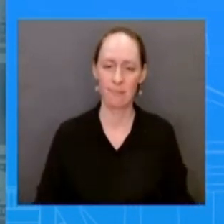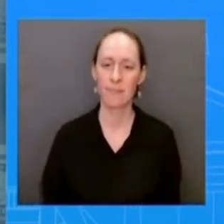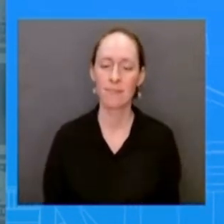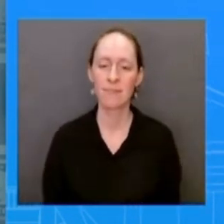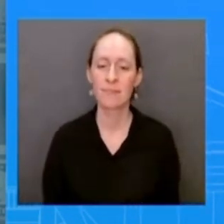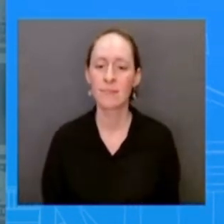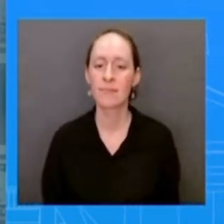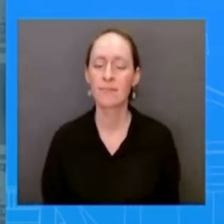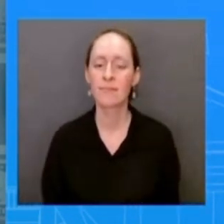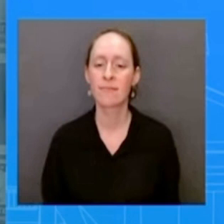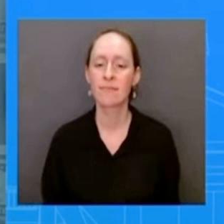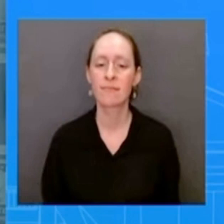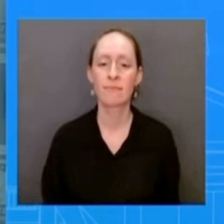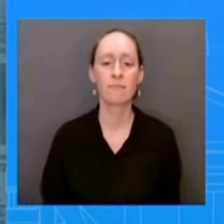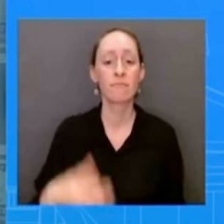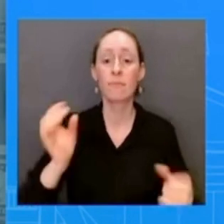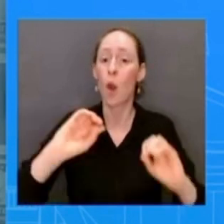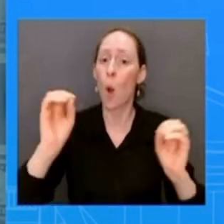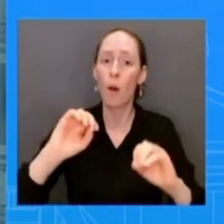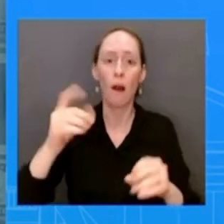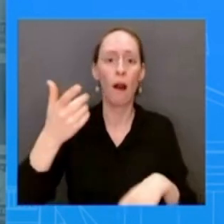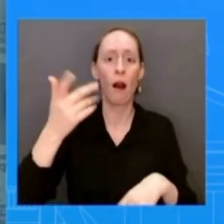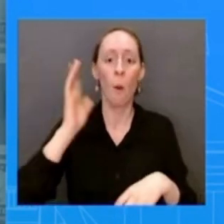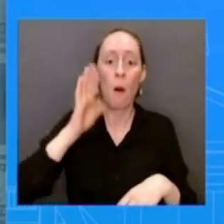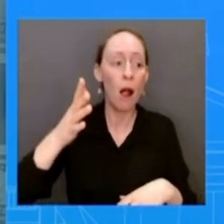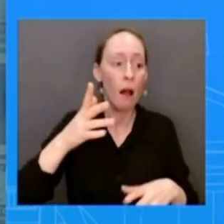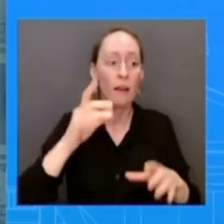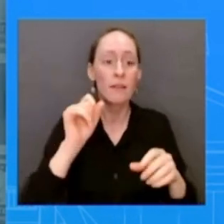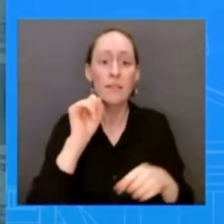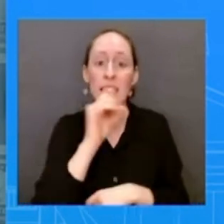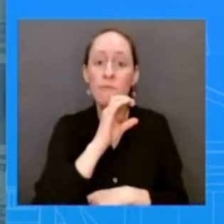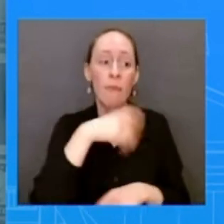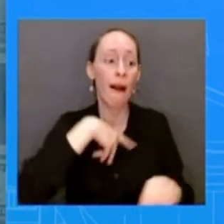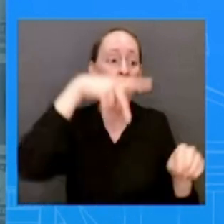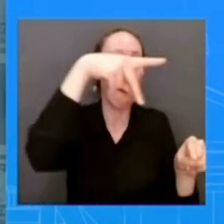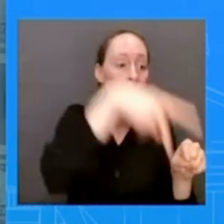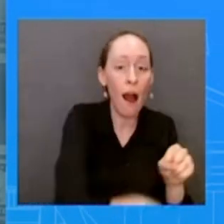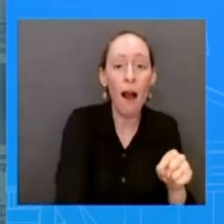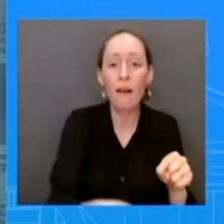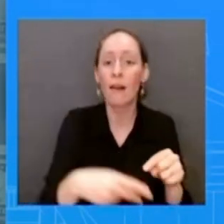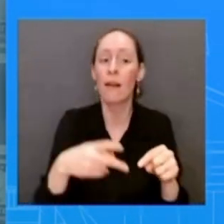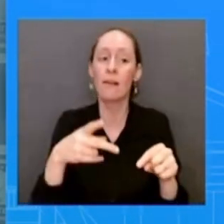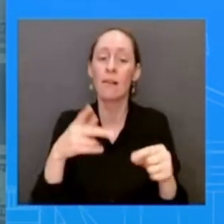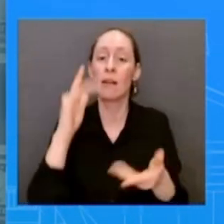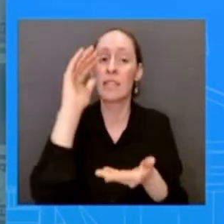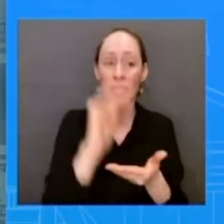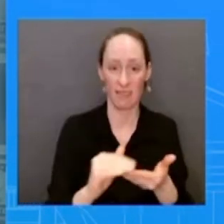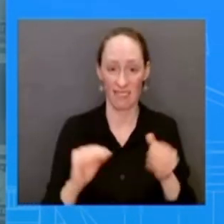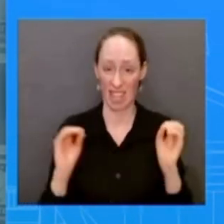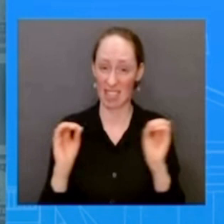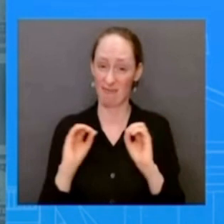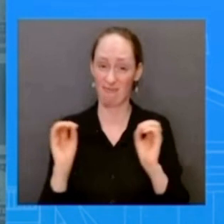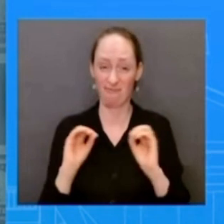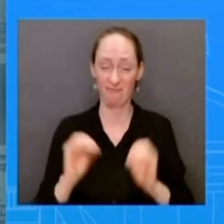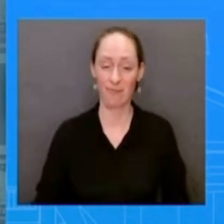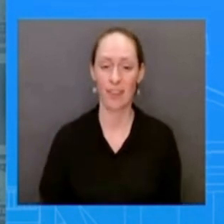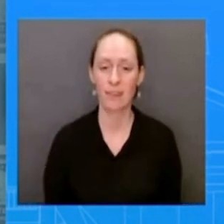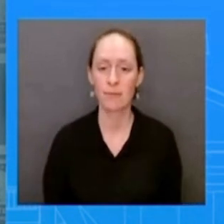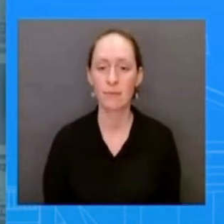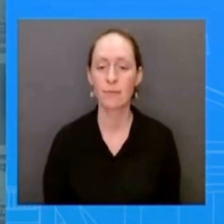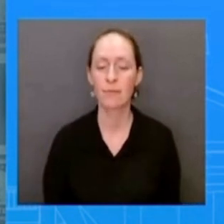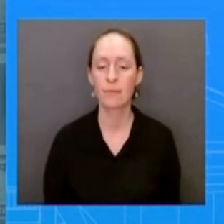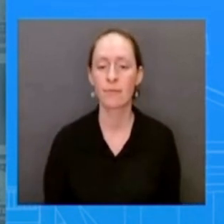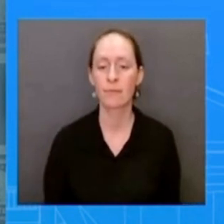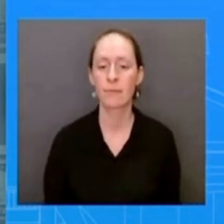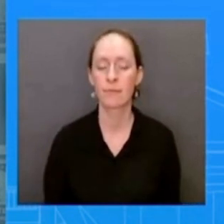also as you saw this morning we announced that president biden and first lady jill biden will host president and first lady of the republic